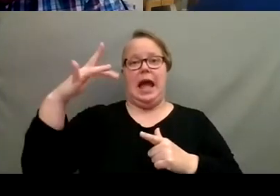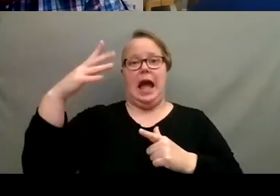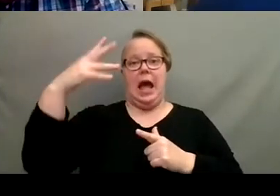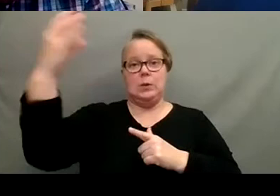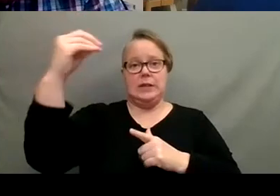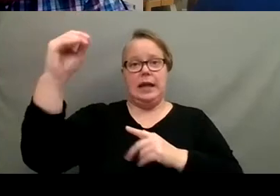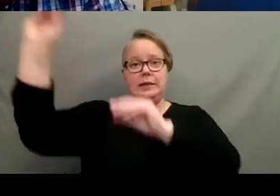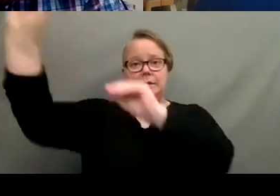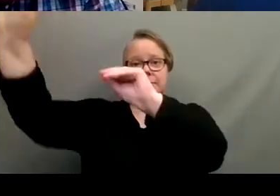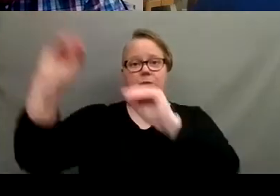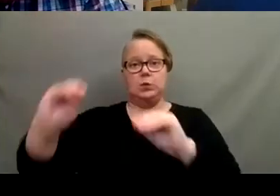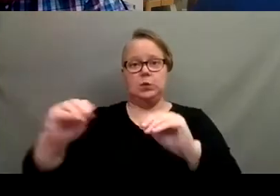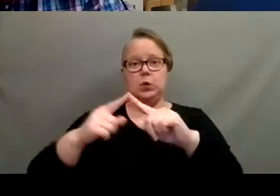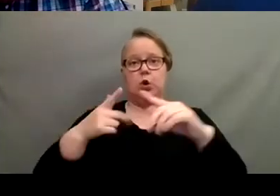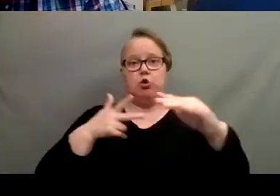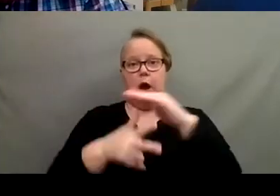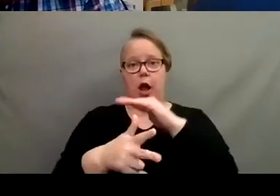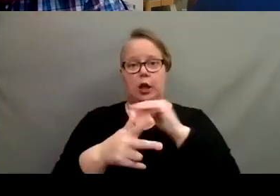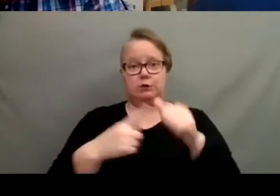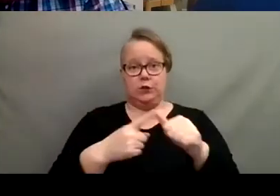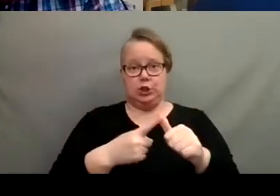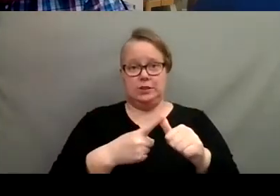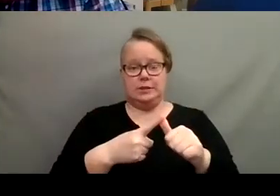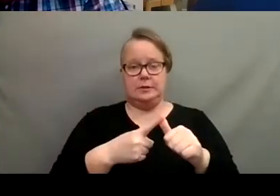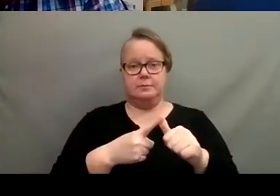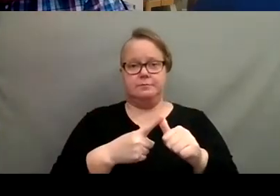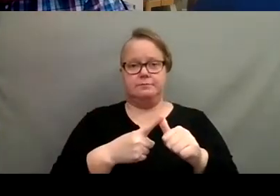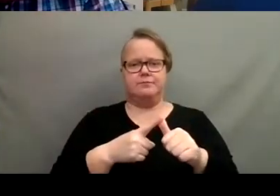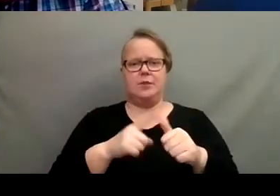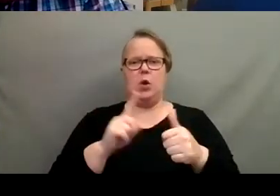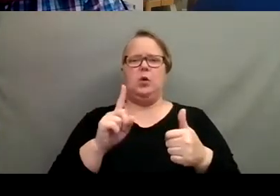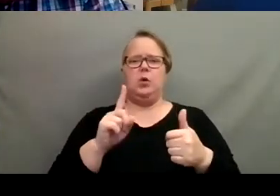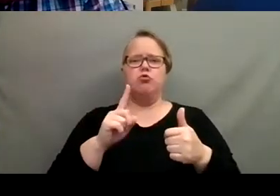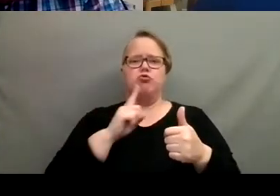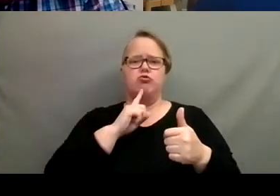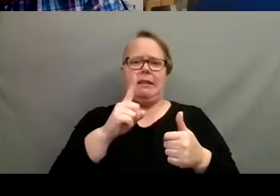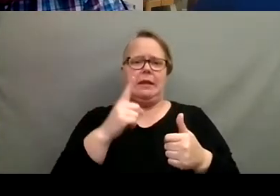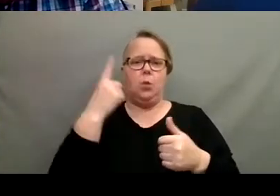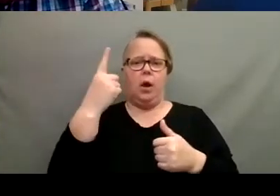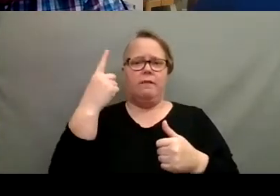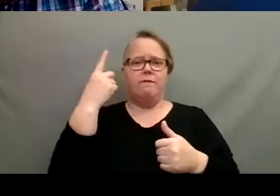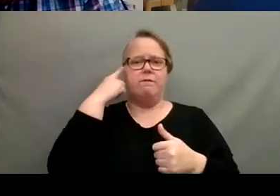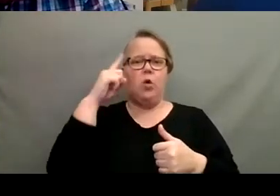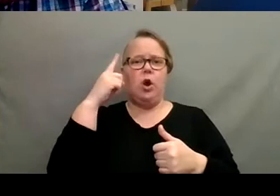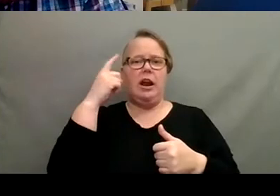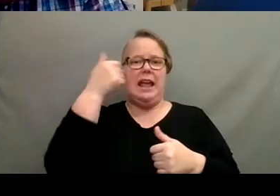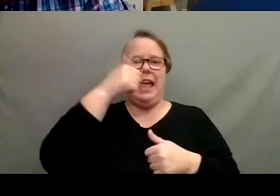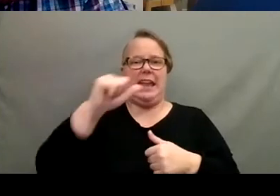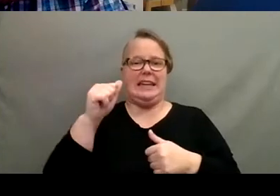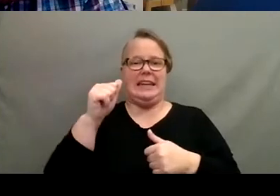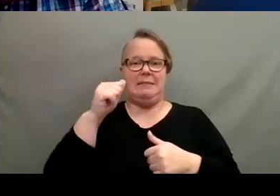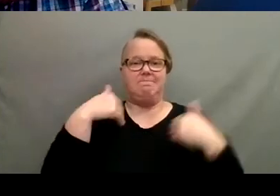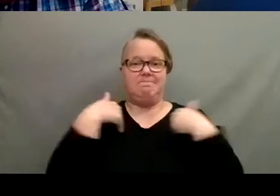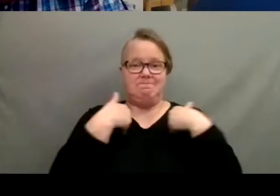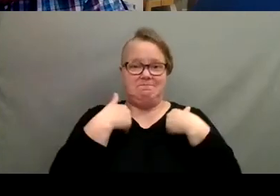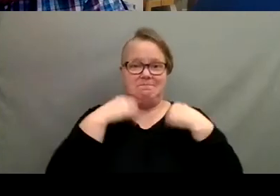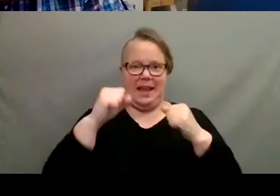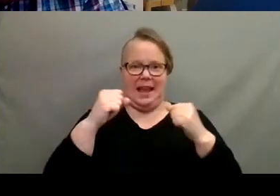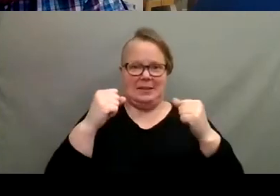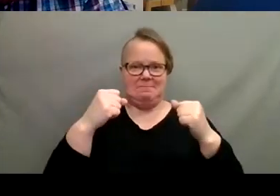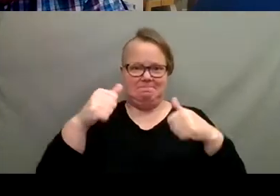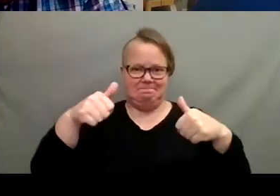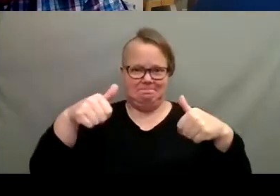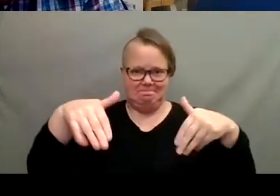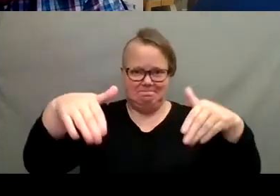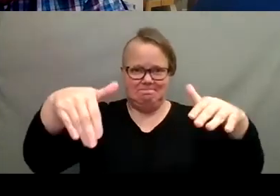them to the garage first. Um, one, so that any like critters in there can kind of work their way out if they